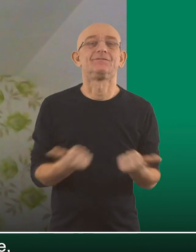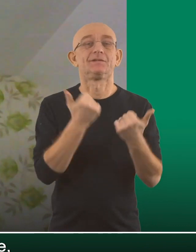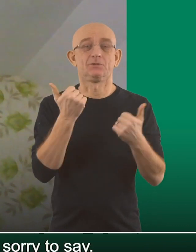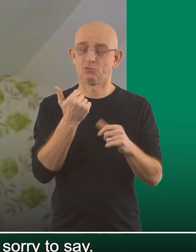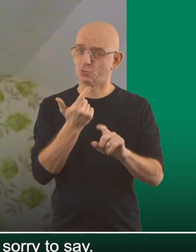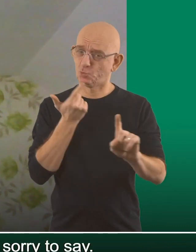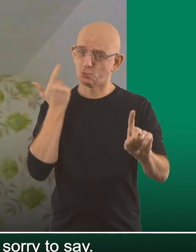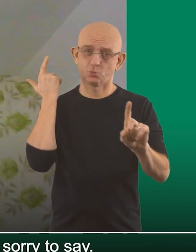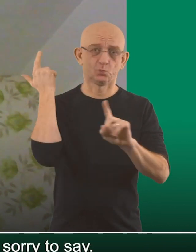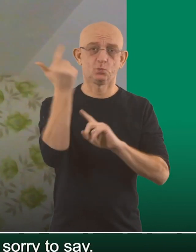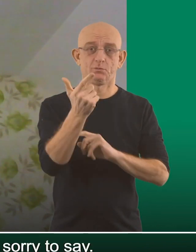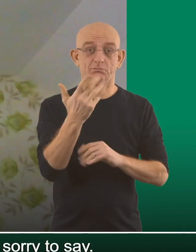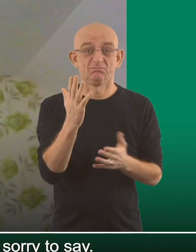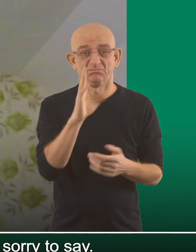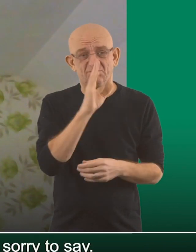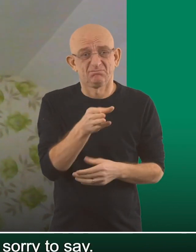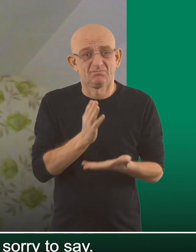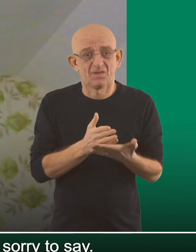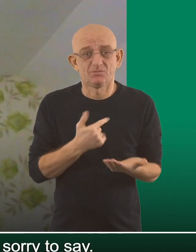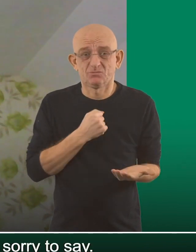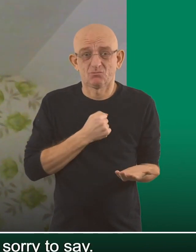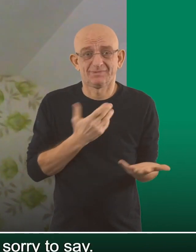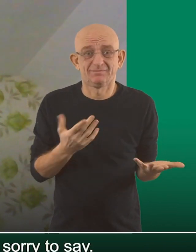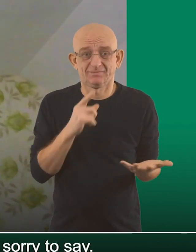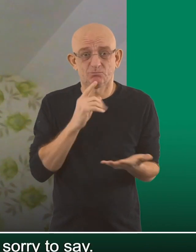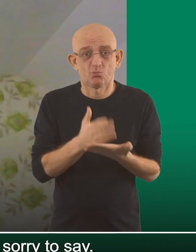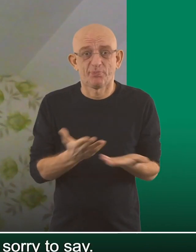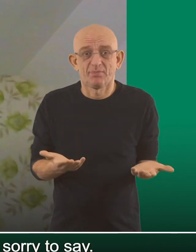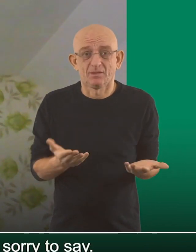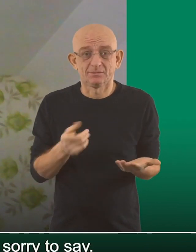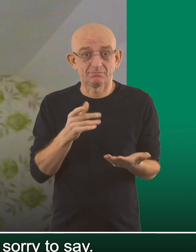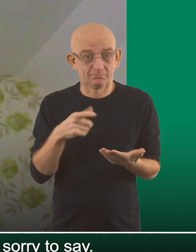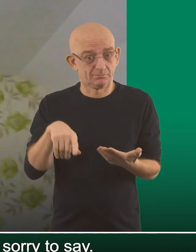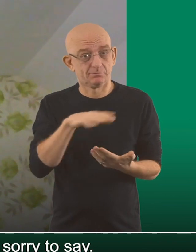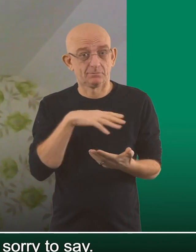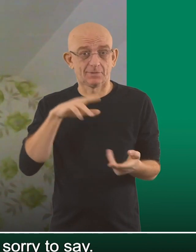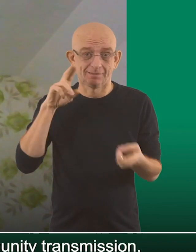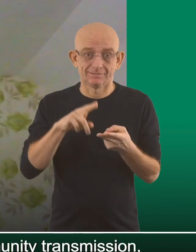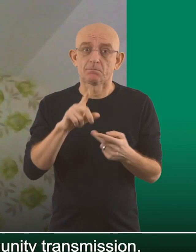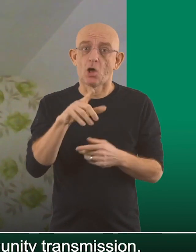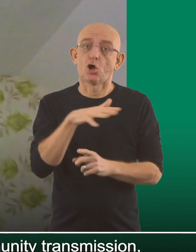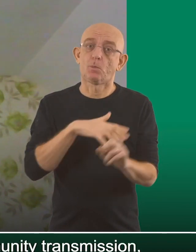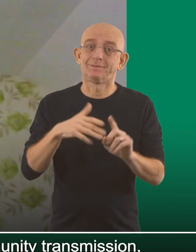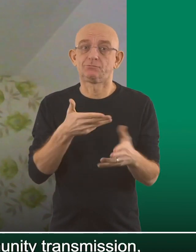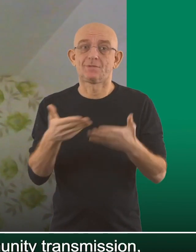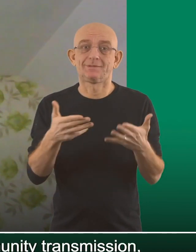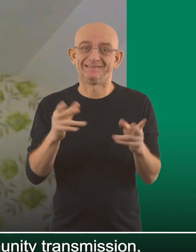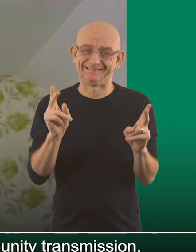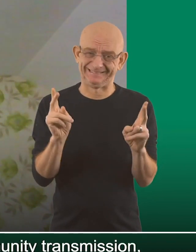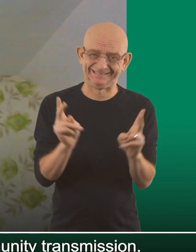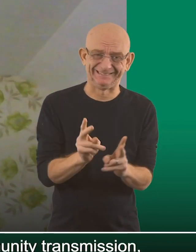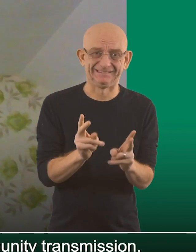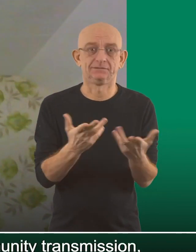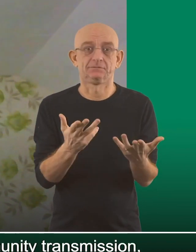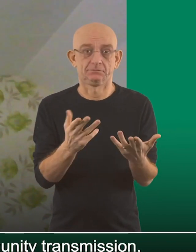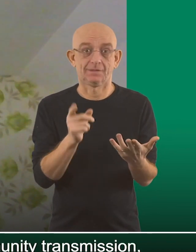to. The end is probably a long way off, I'm sorry to say, it will be when we've got